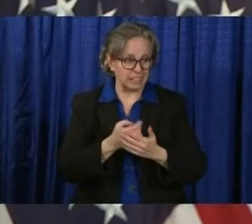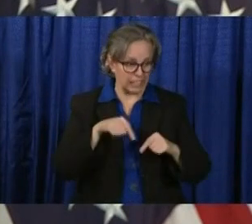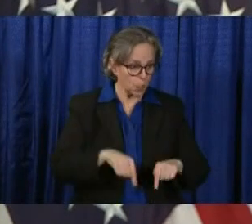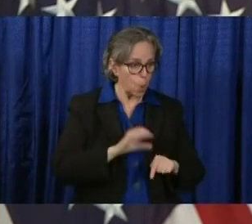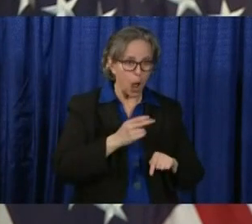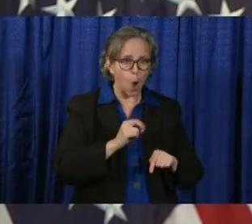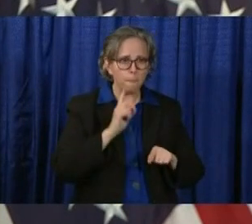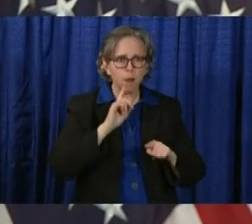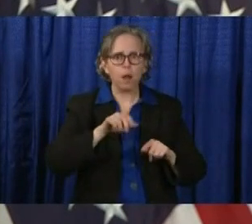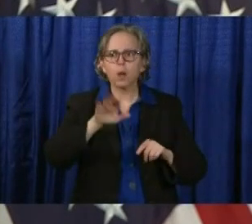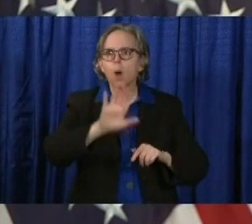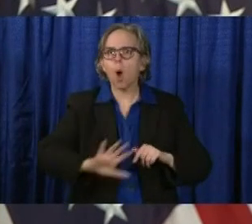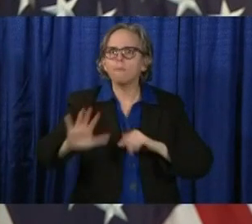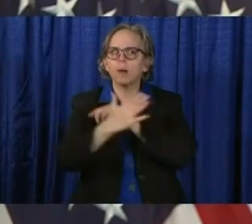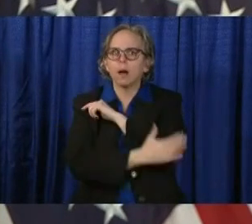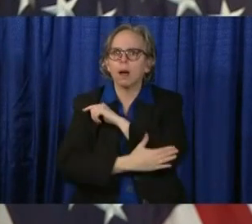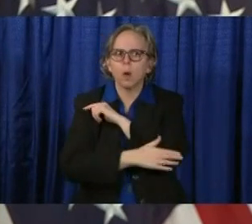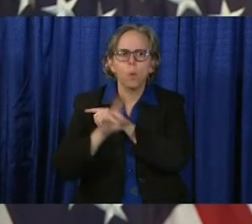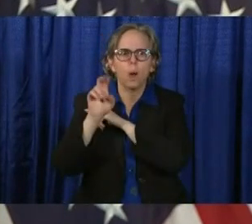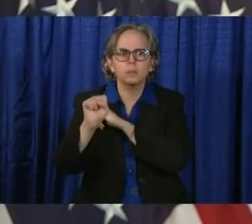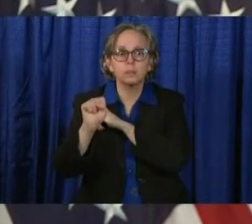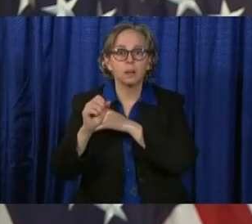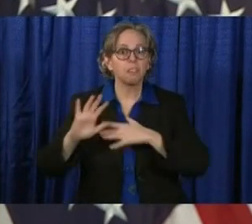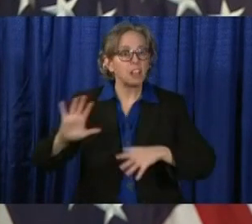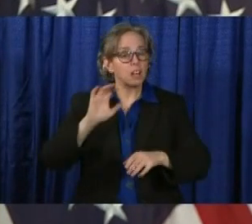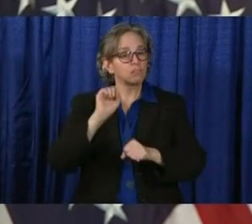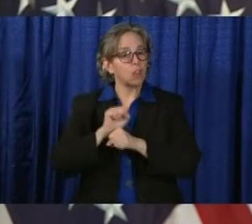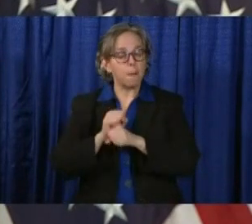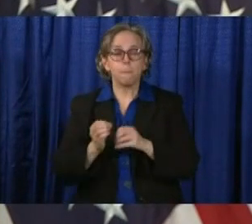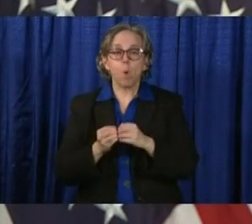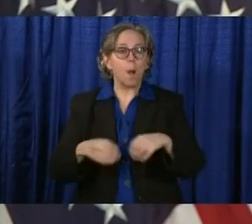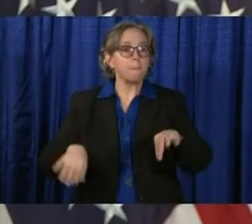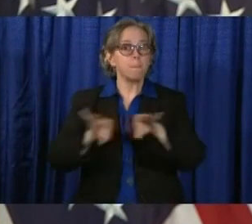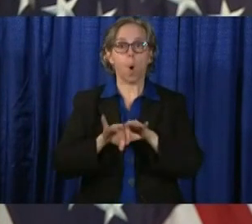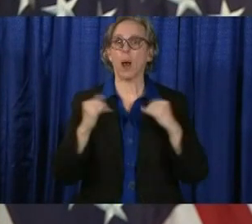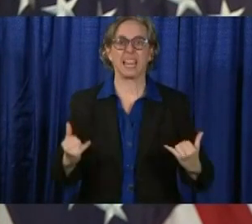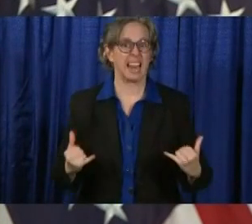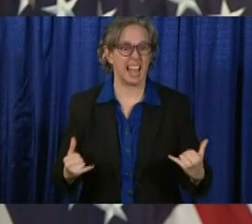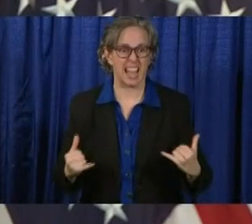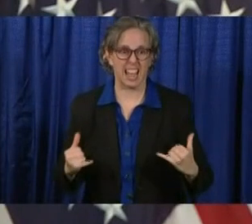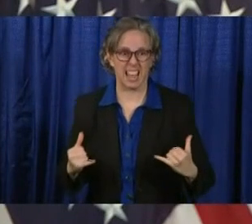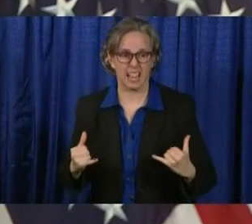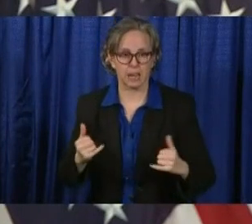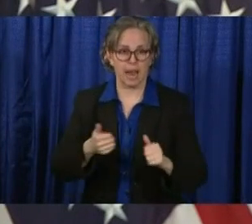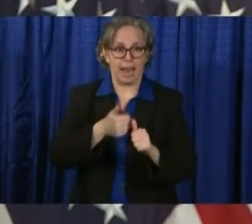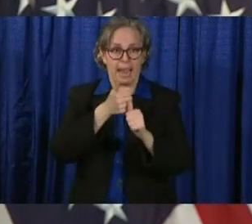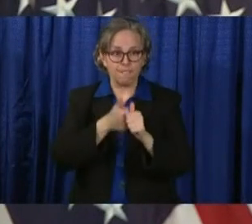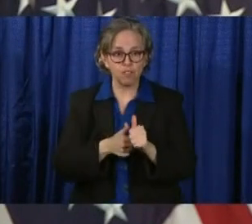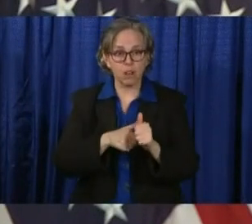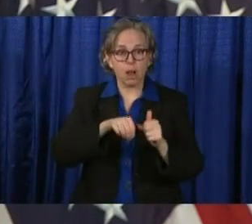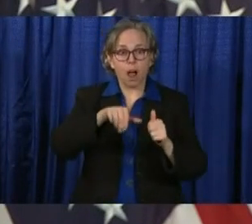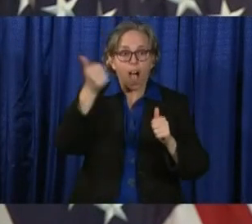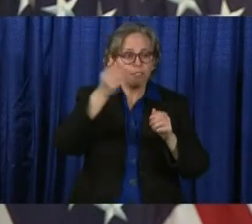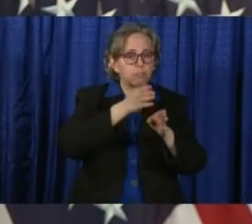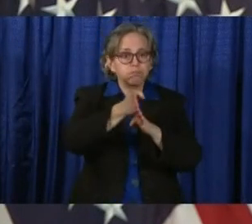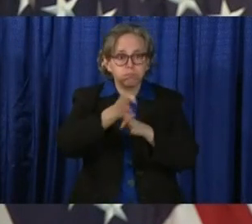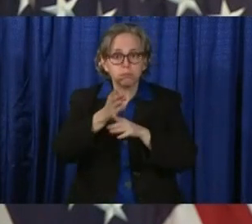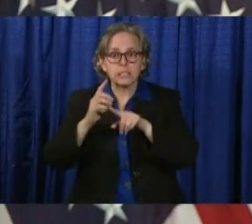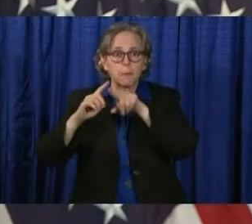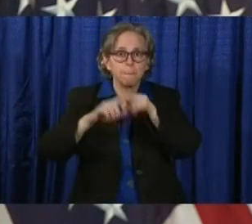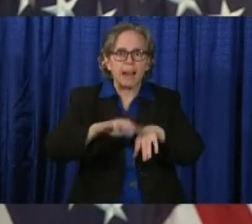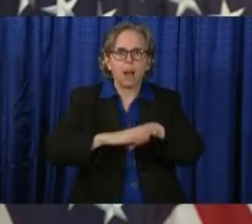Their jobs are even more critical now. Every other industry literally relies on them to deliver goods that sustain the livelihood of the country.